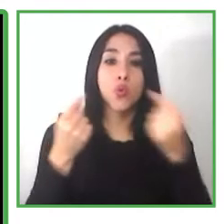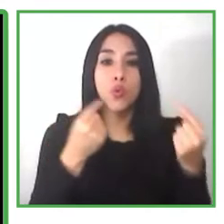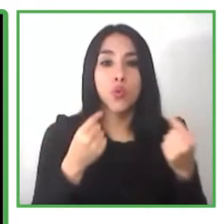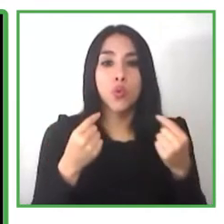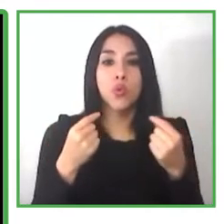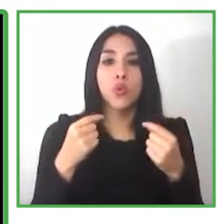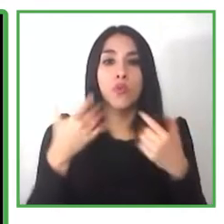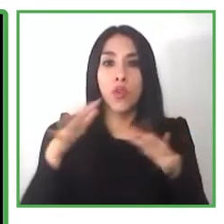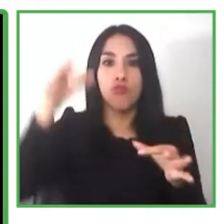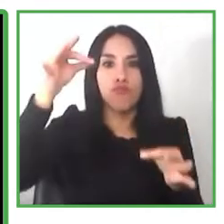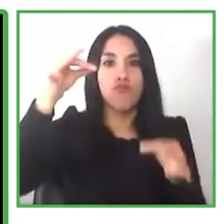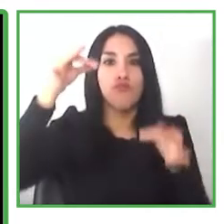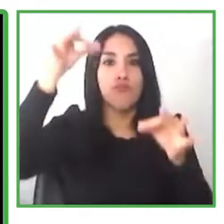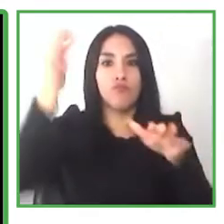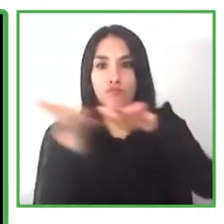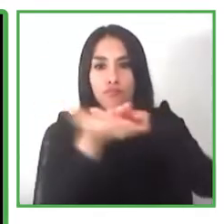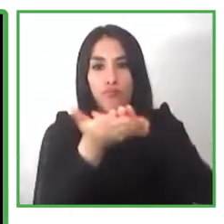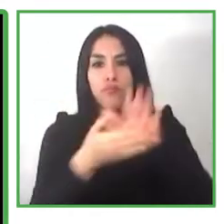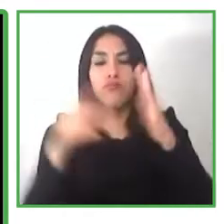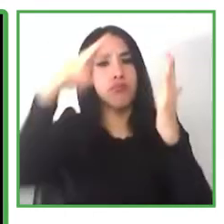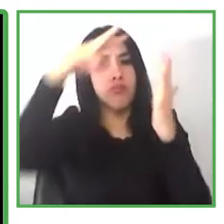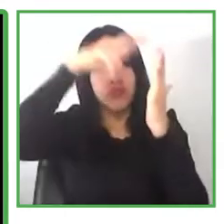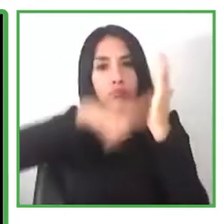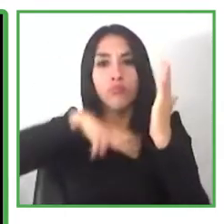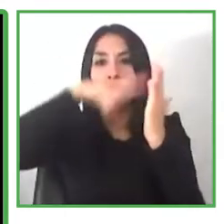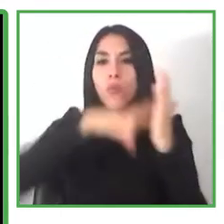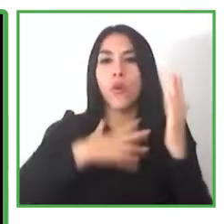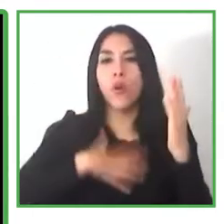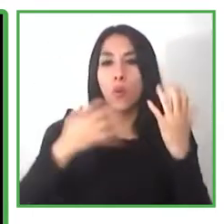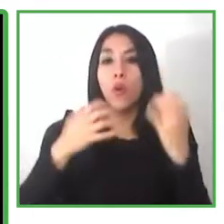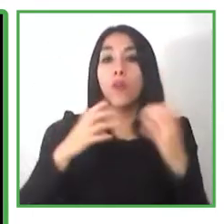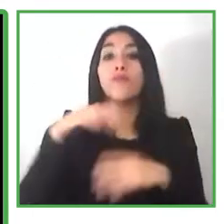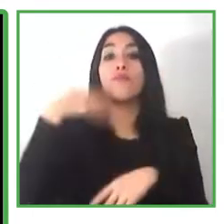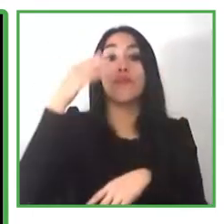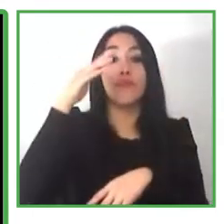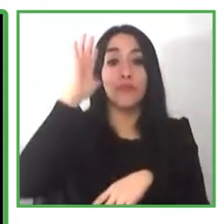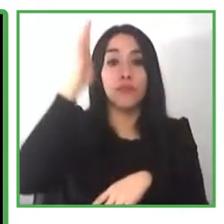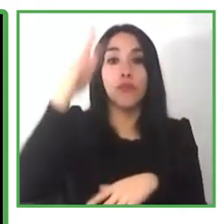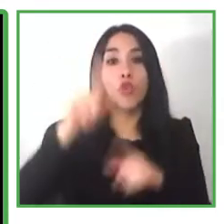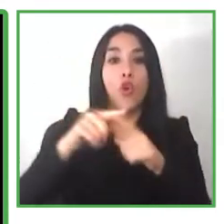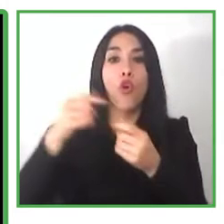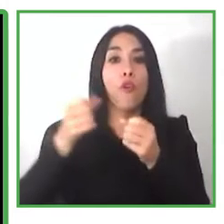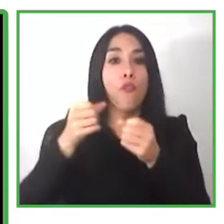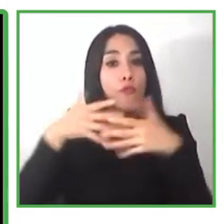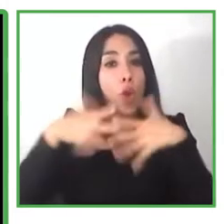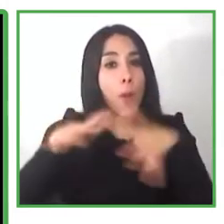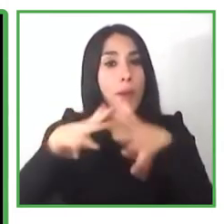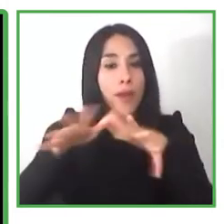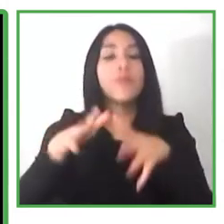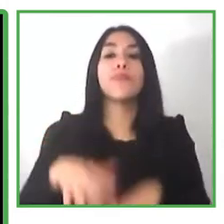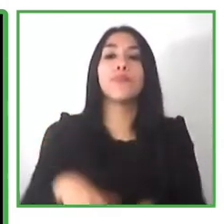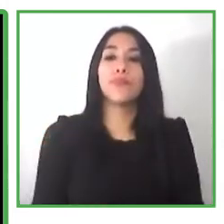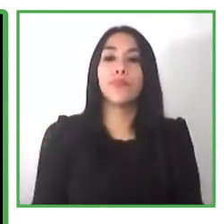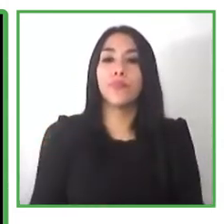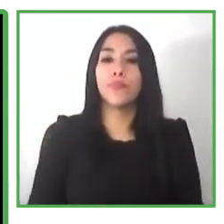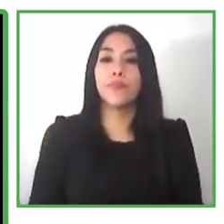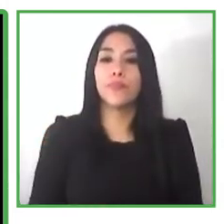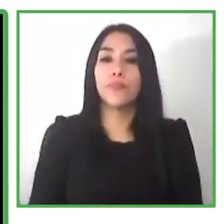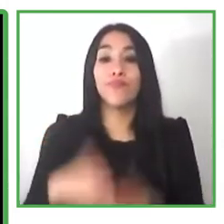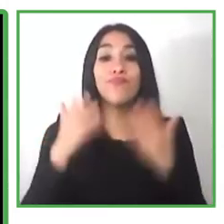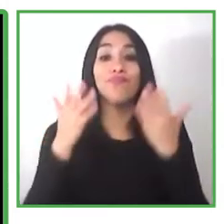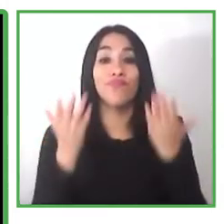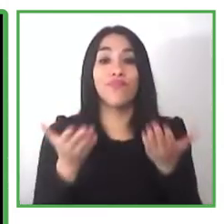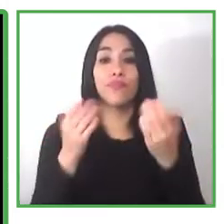we will pick to take part in social impact island business for